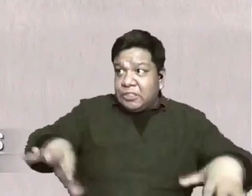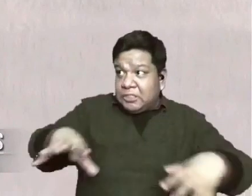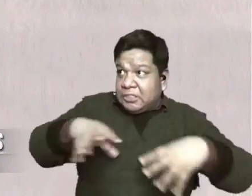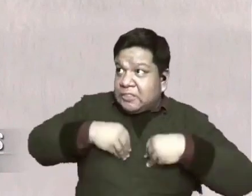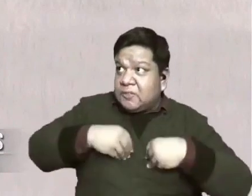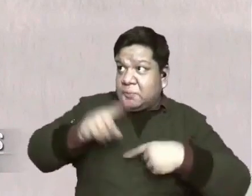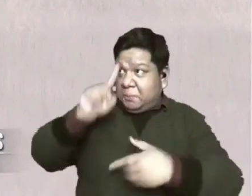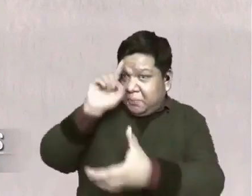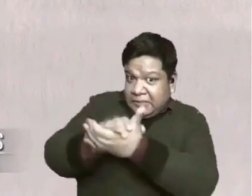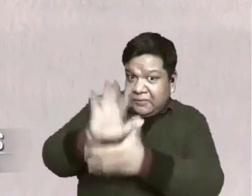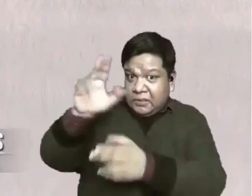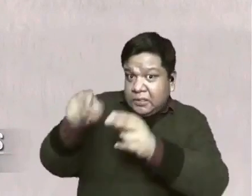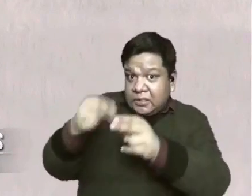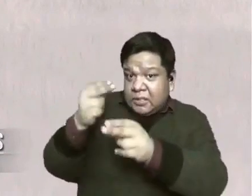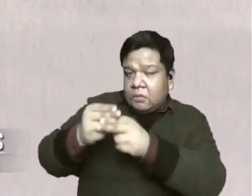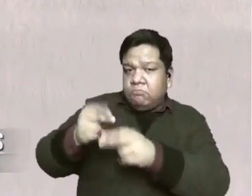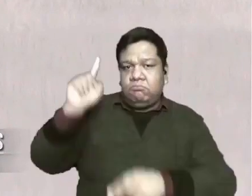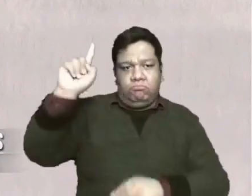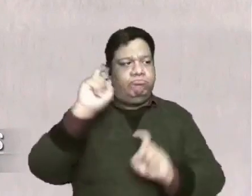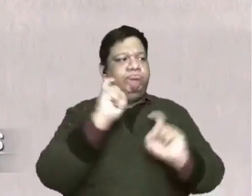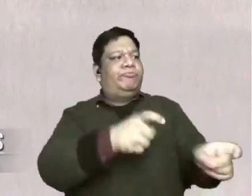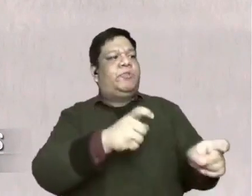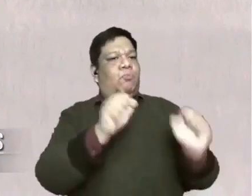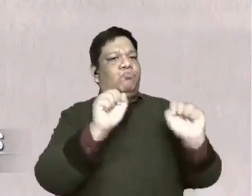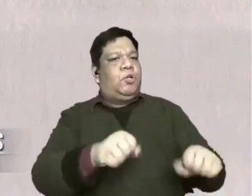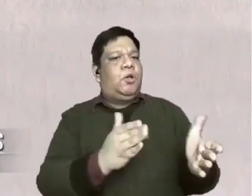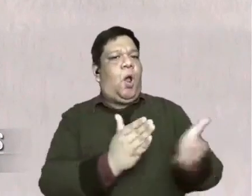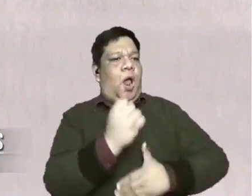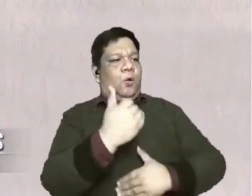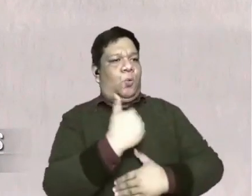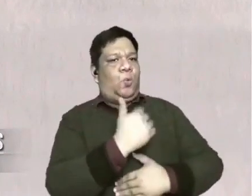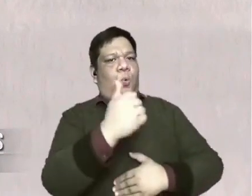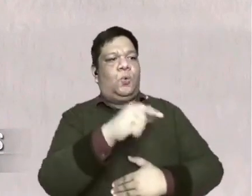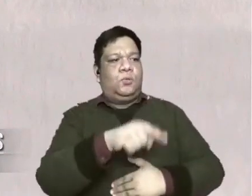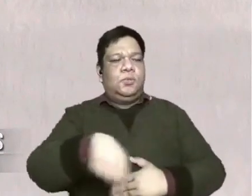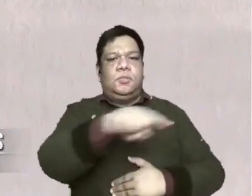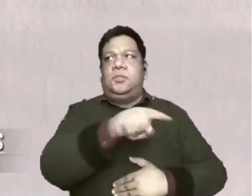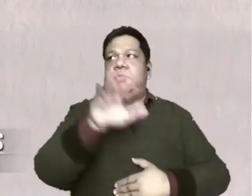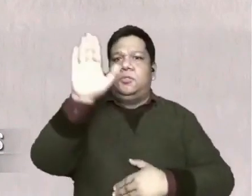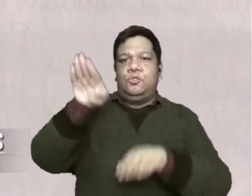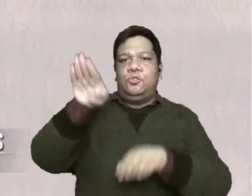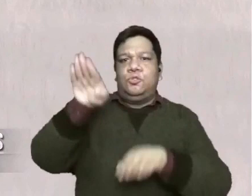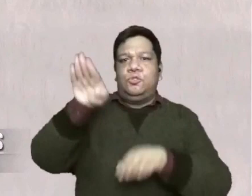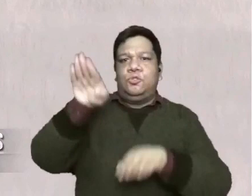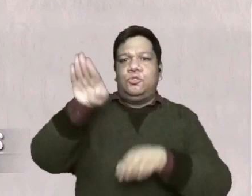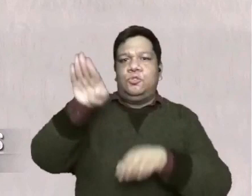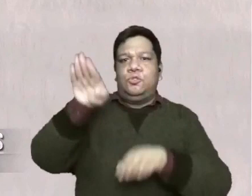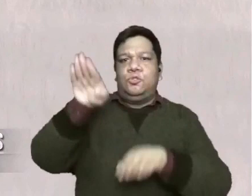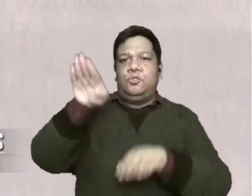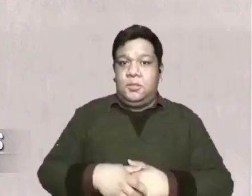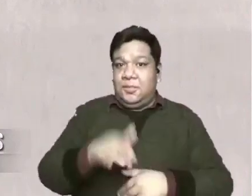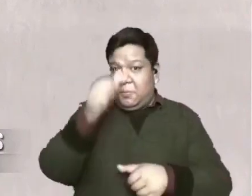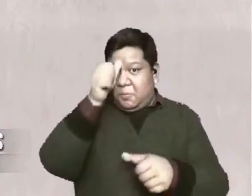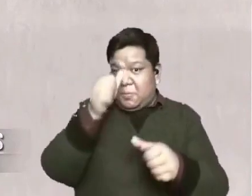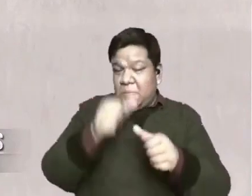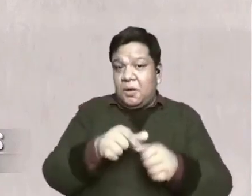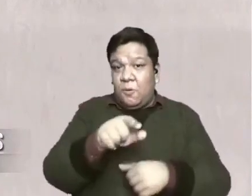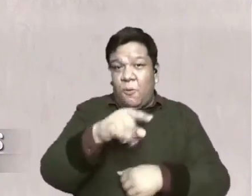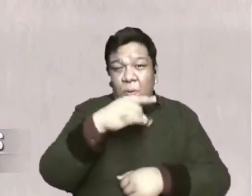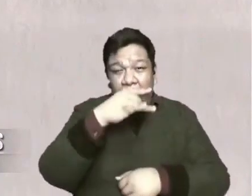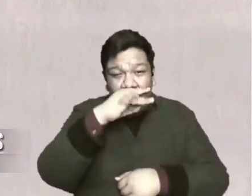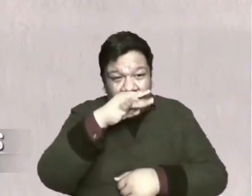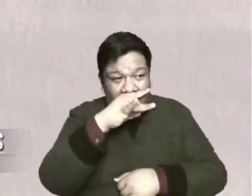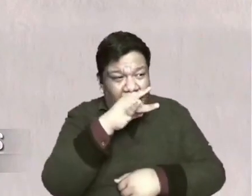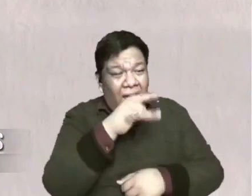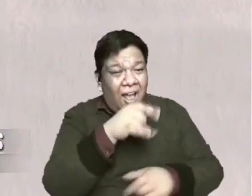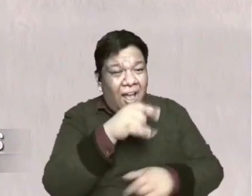who believe in His name, He gave the right to become children of God. Naalala niyo pa ba yung toddler